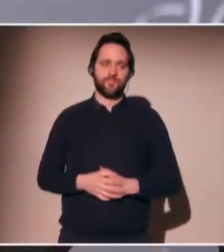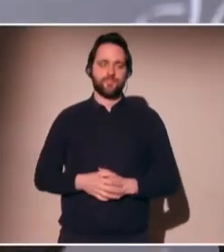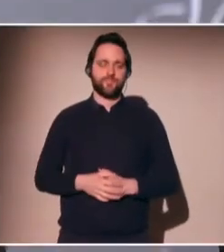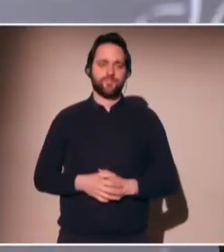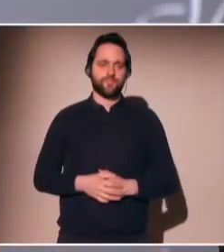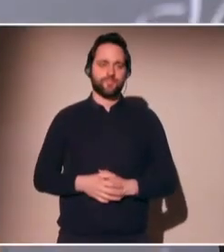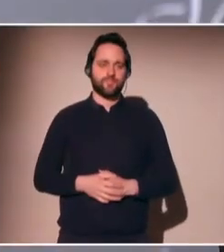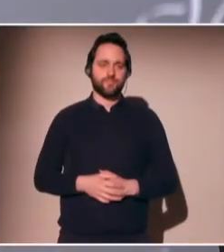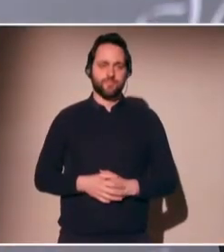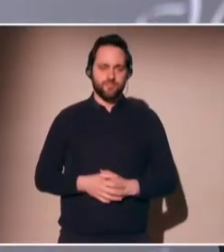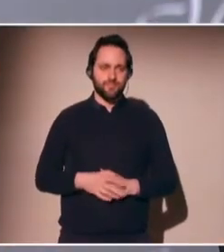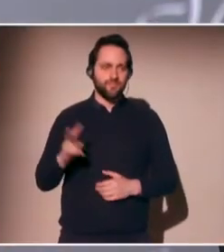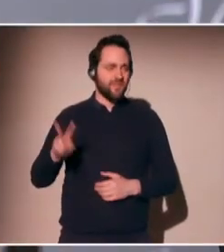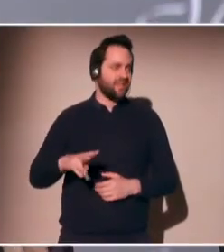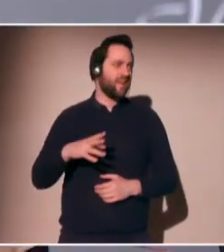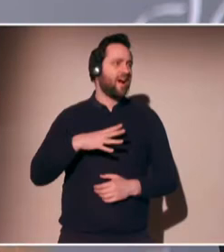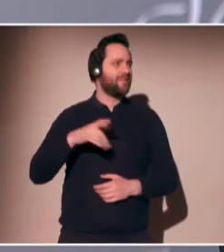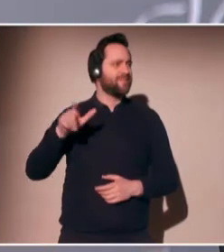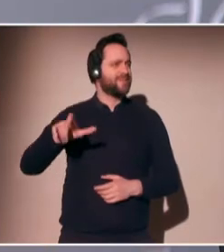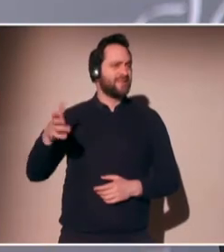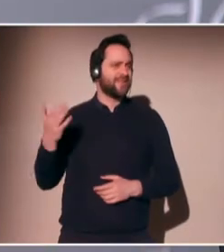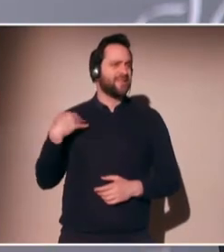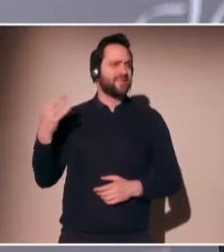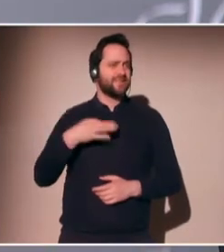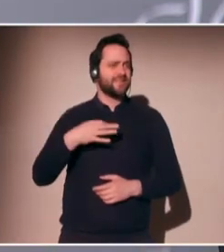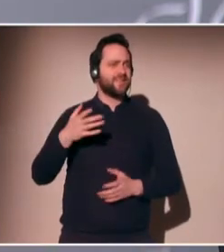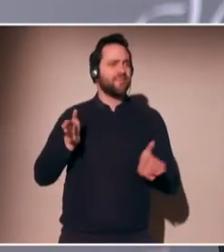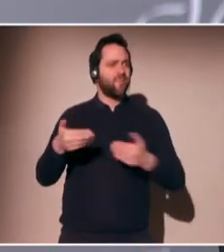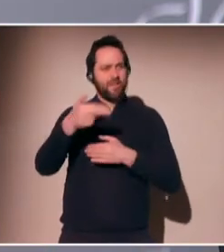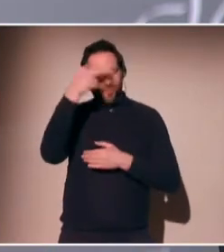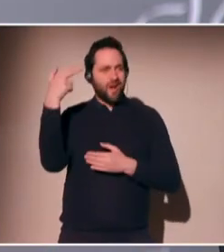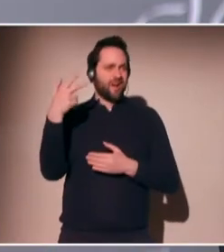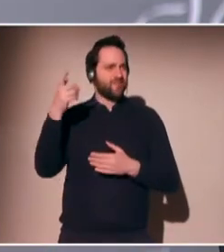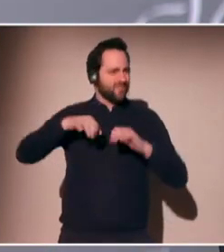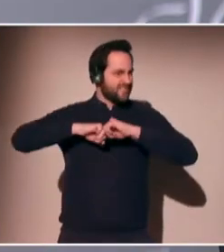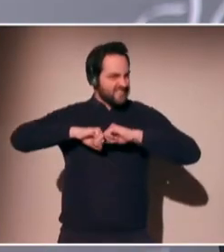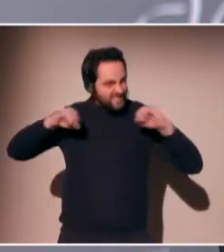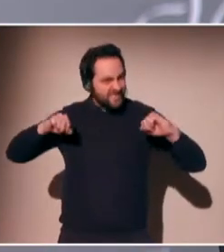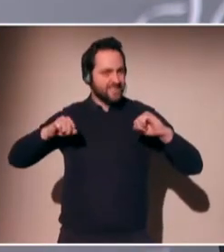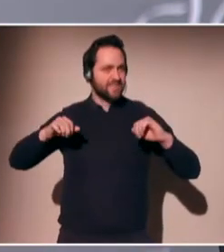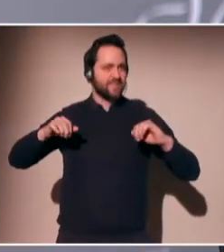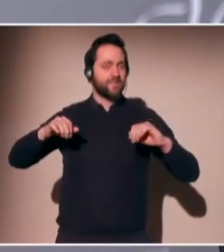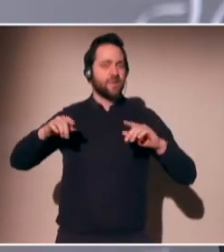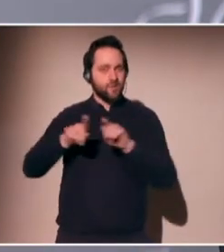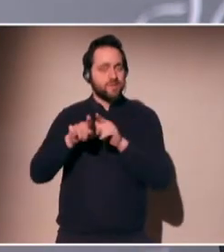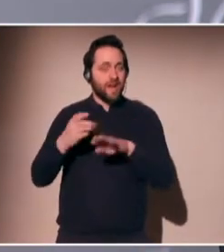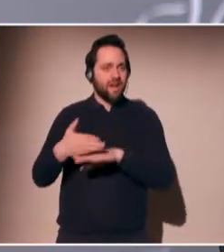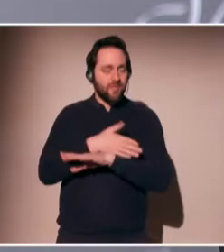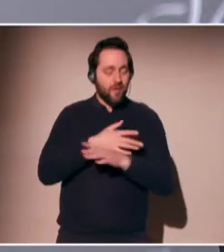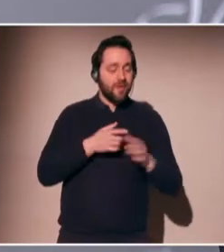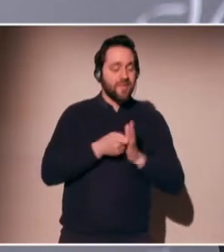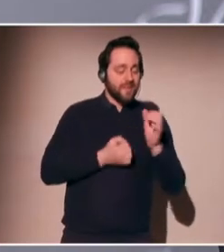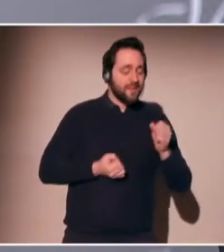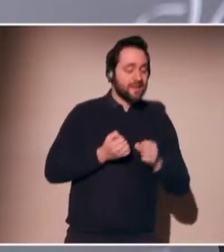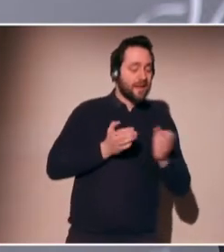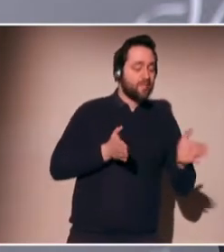use to train this black box? And is that data a bias? Or is the problem a selection function around